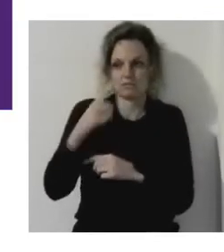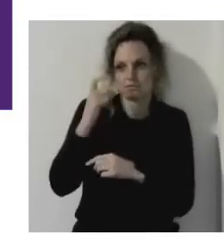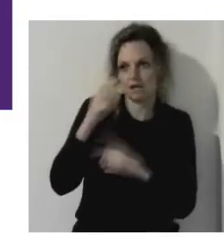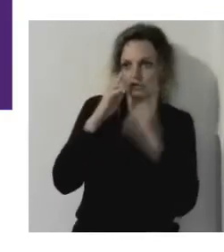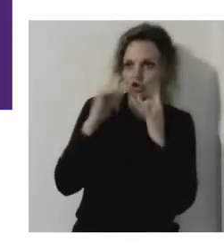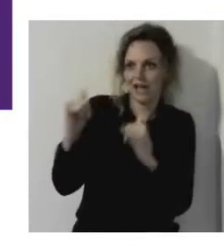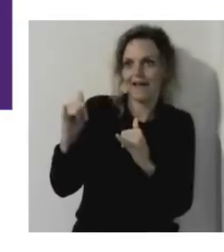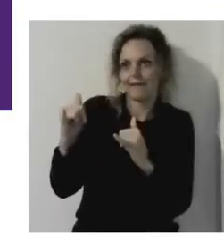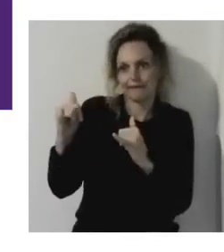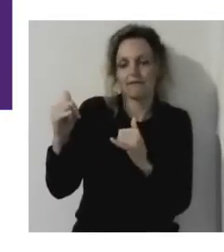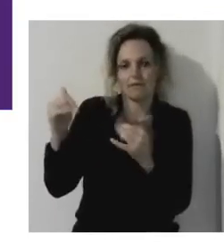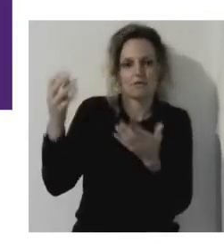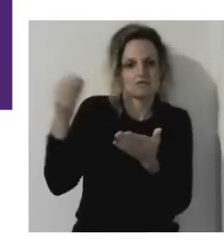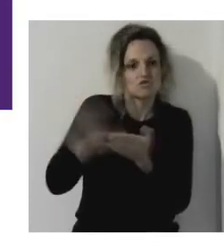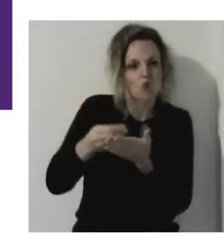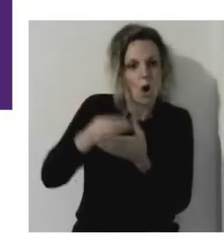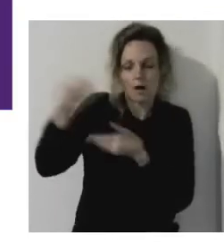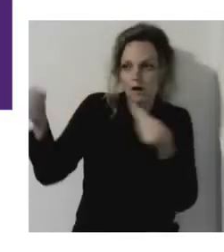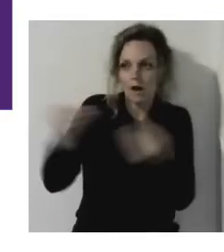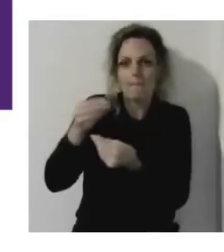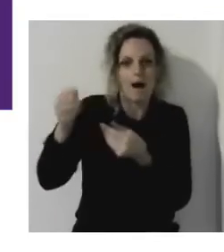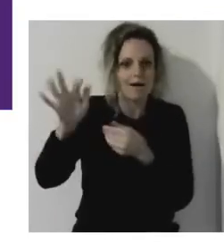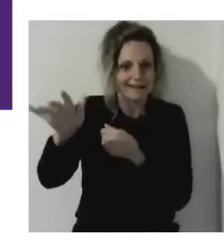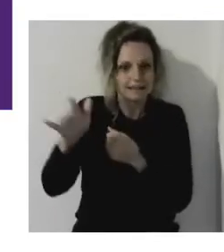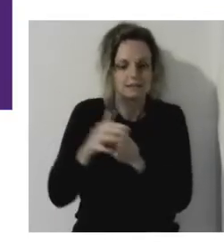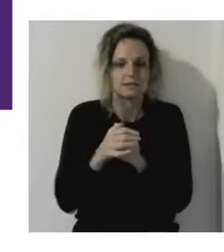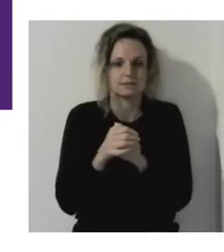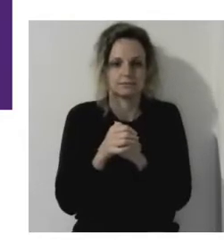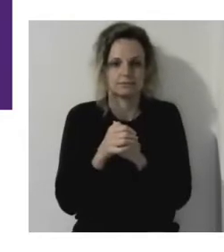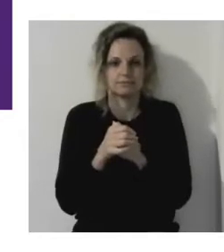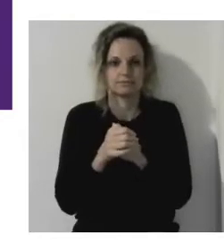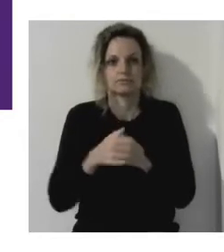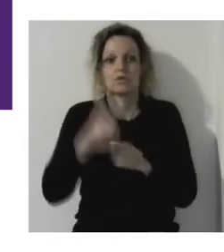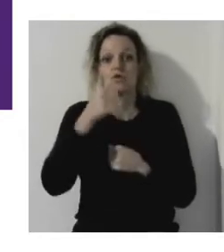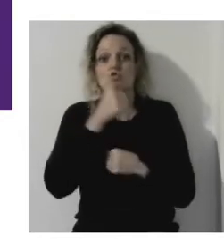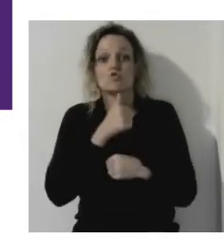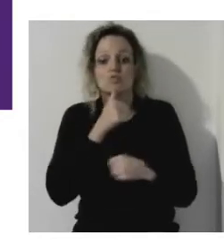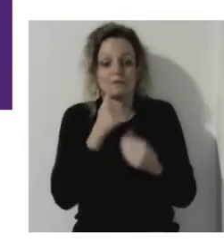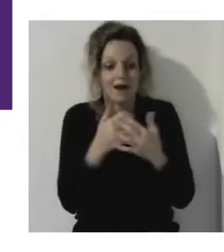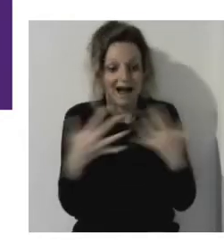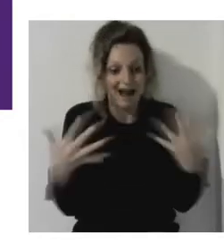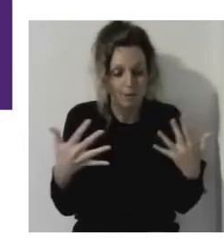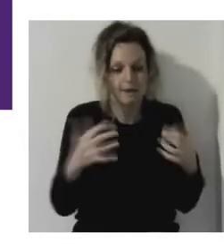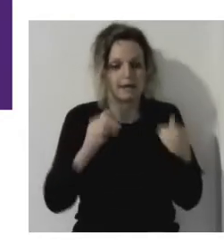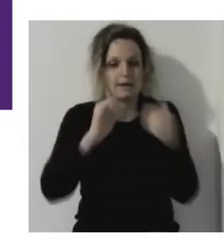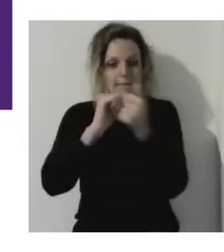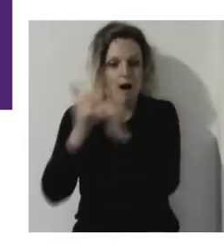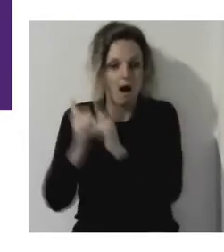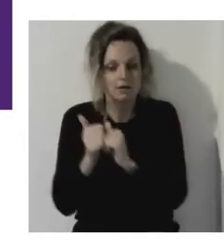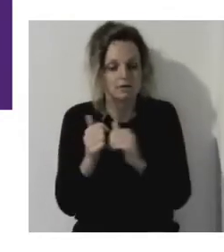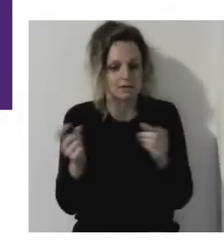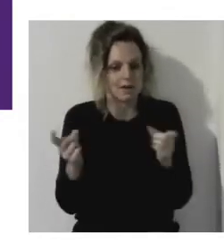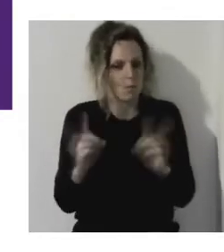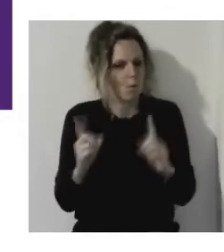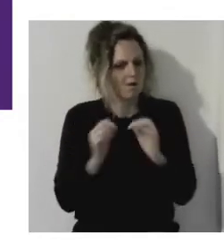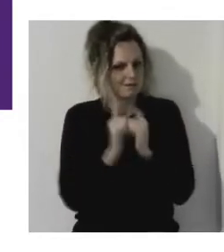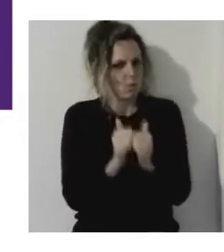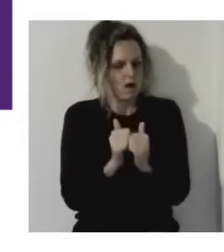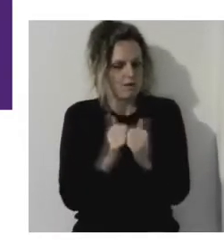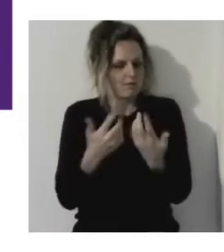about dominance of the product and user general user, user mass, the partners and what it's worth and how wealthy people have come from it.